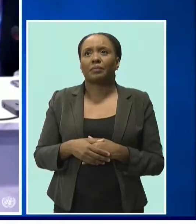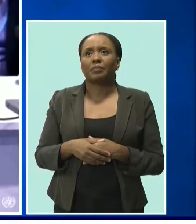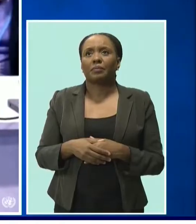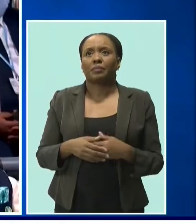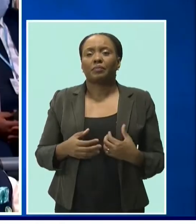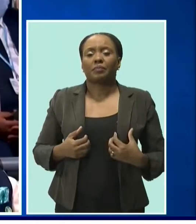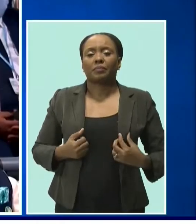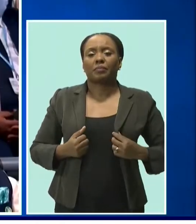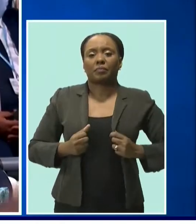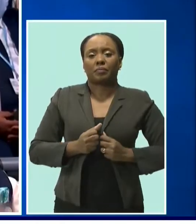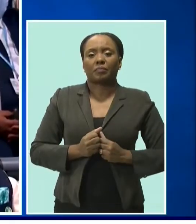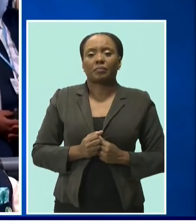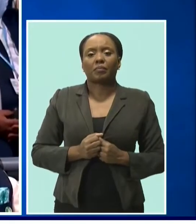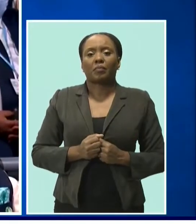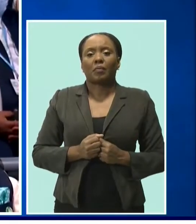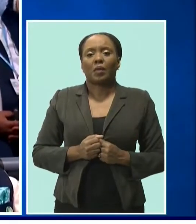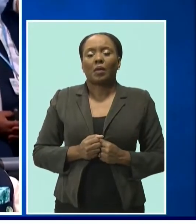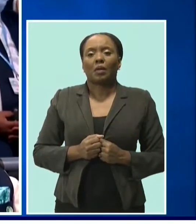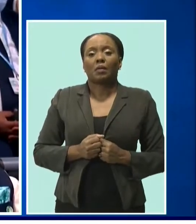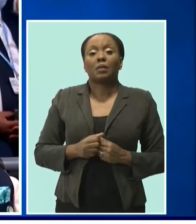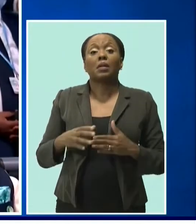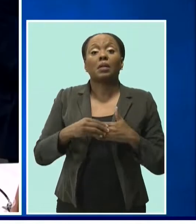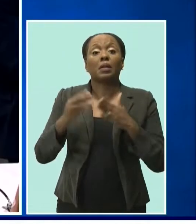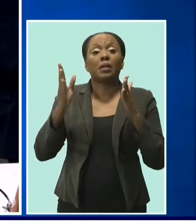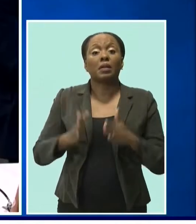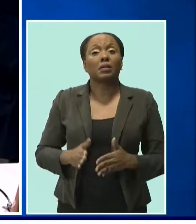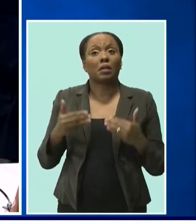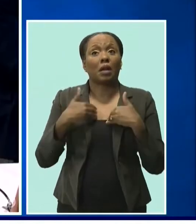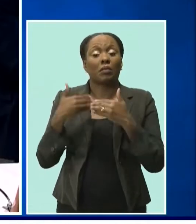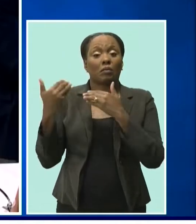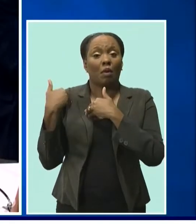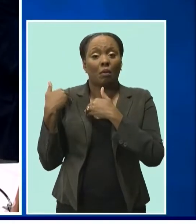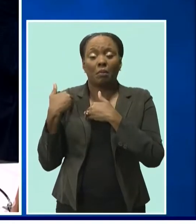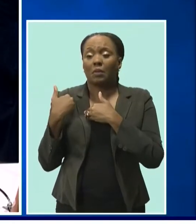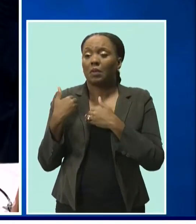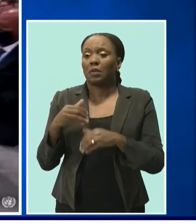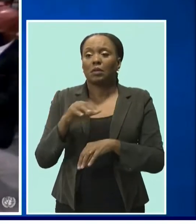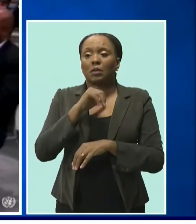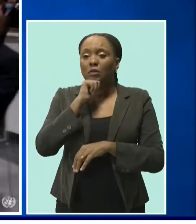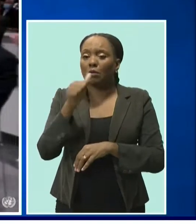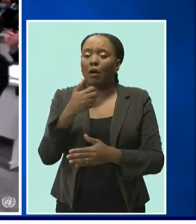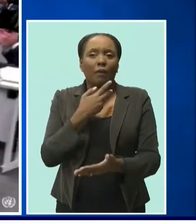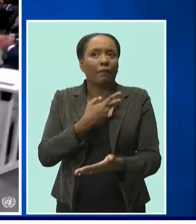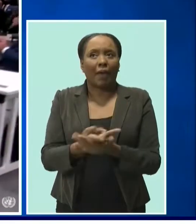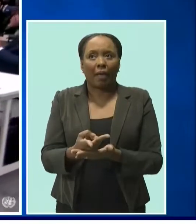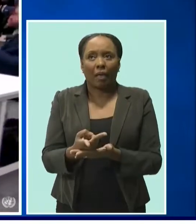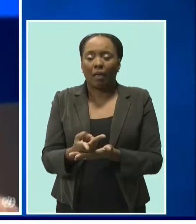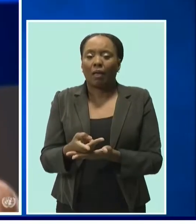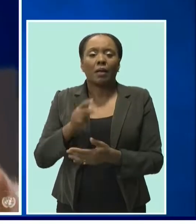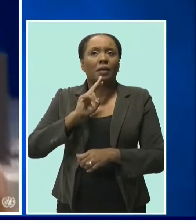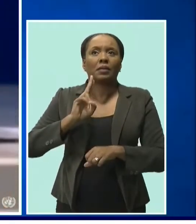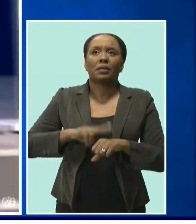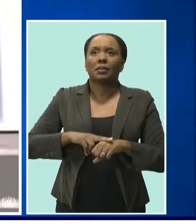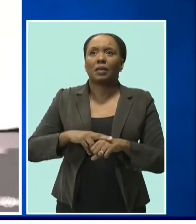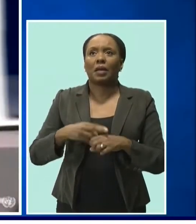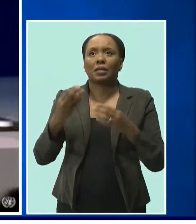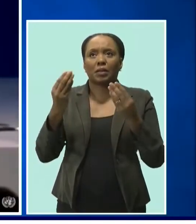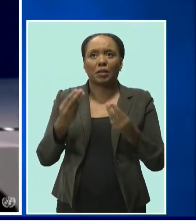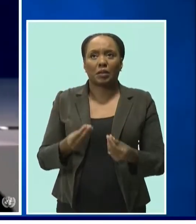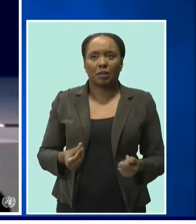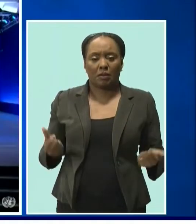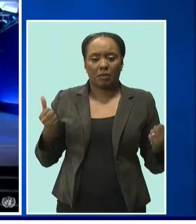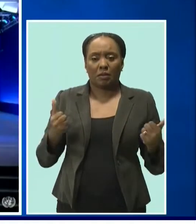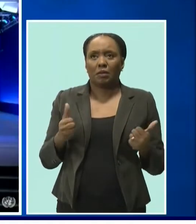not fail those who elect them, the Prime Minister says the pandemic has taught the world that national solutions to global problems